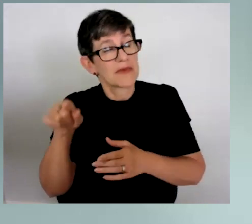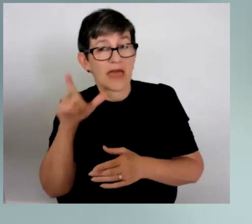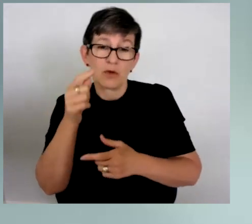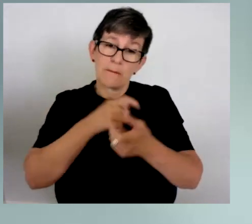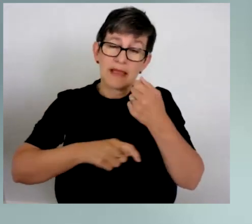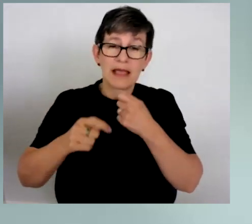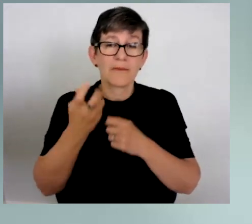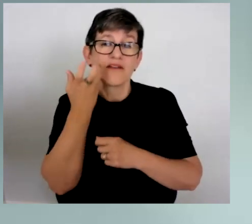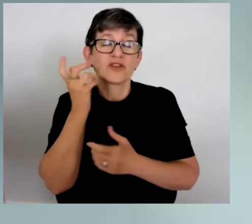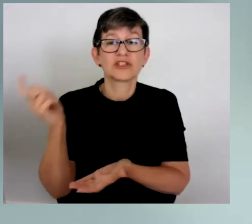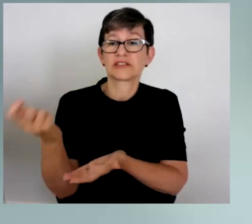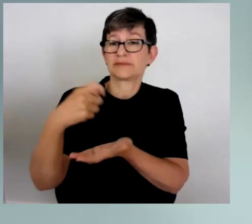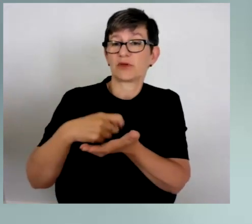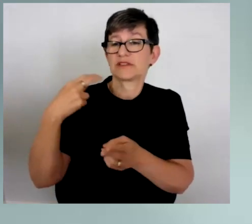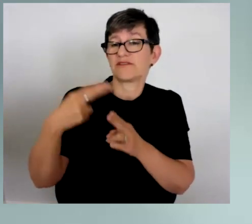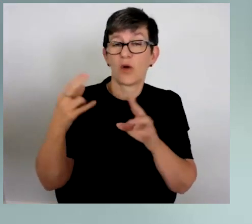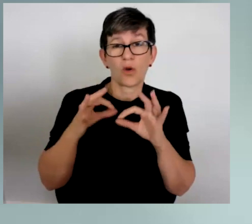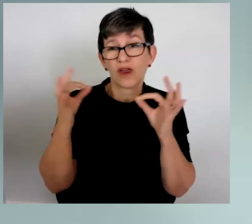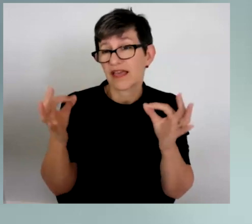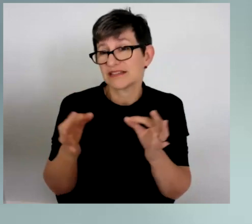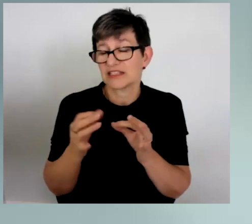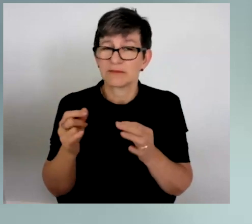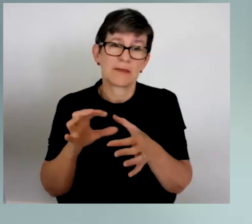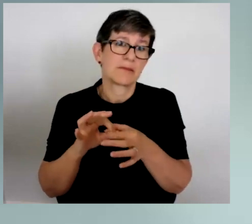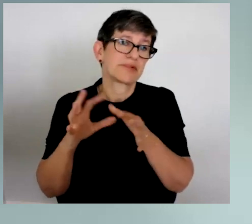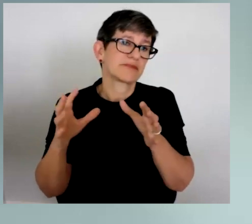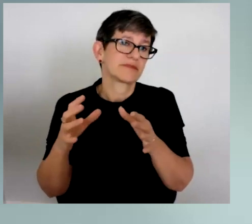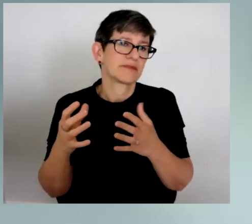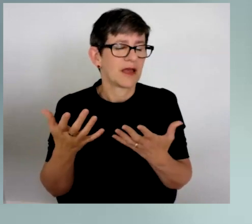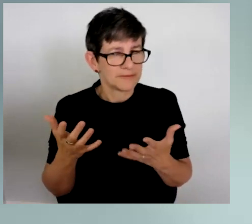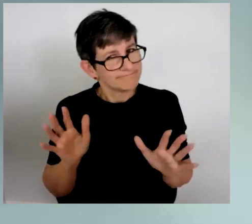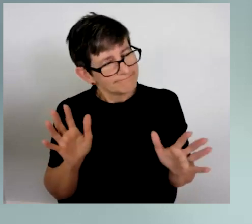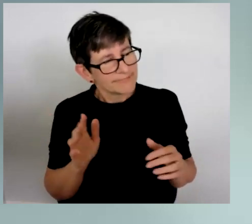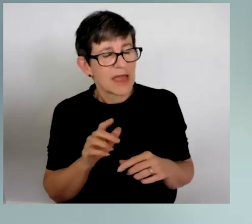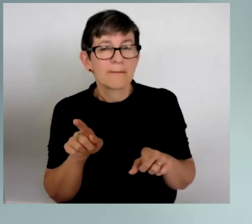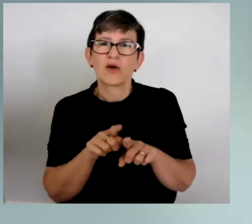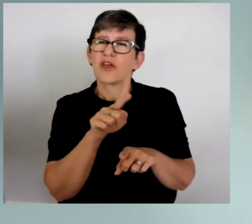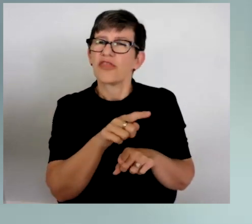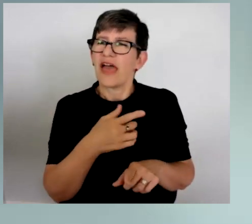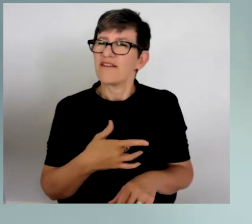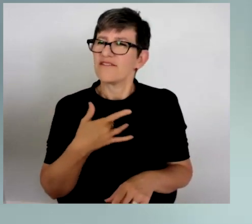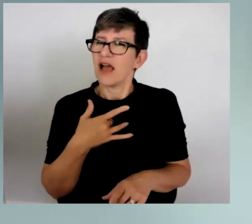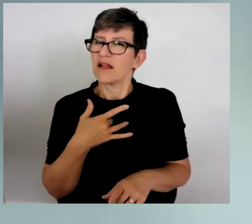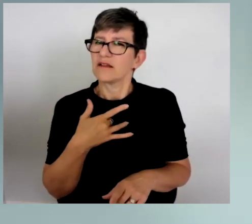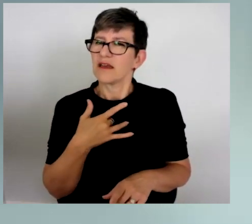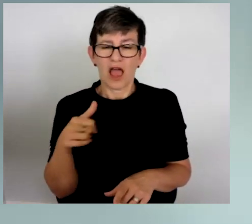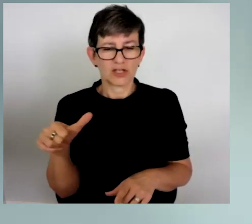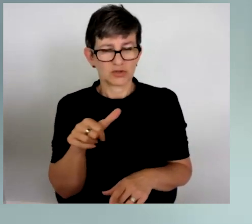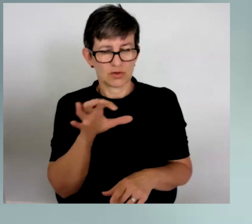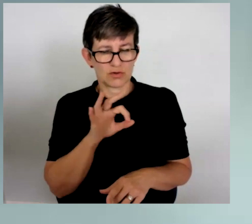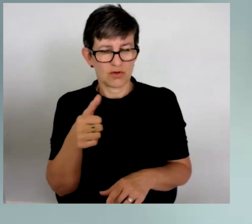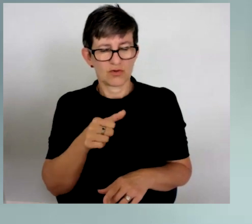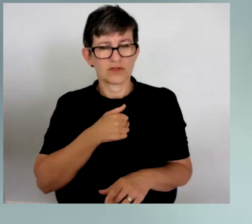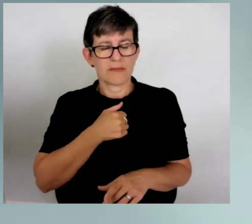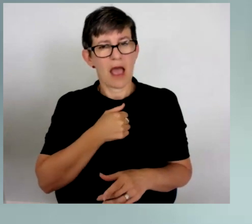disrupt that relationship. But also because they felt that, you know, I shouldn't be